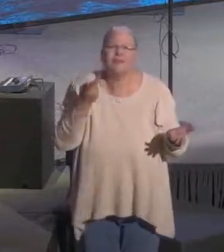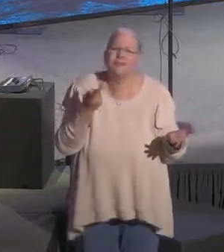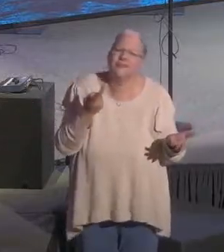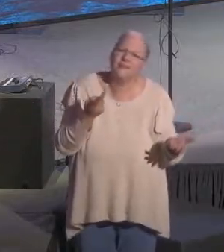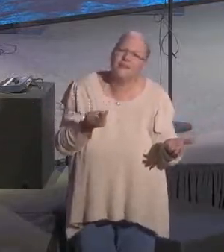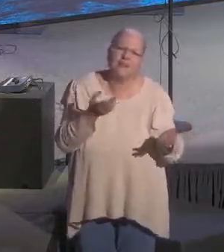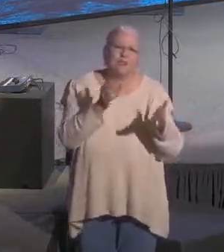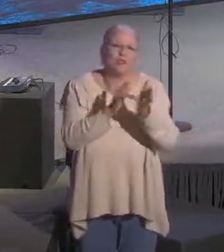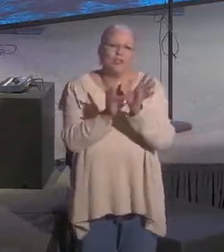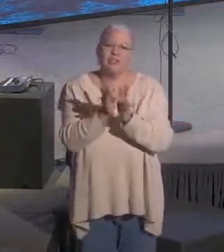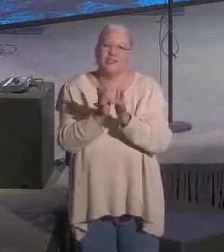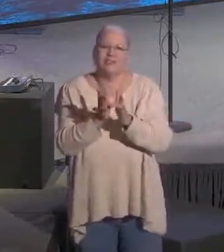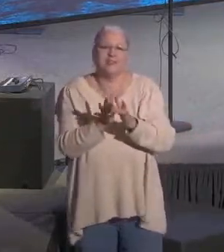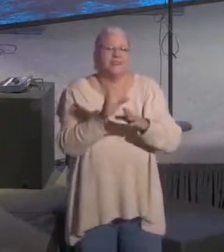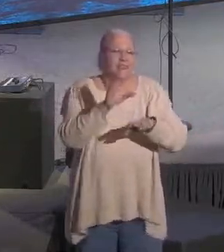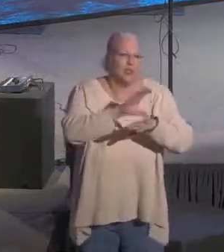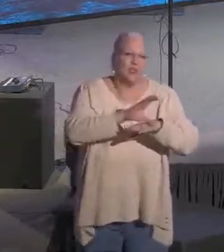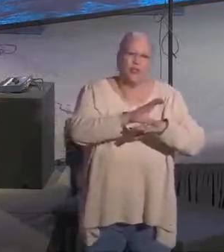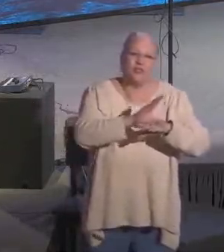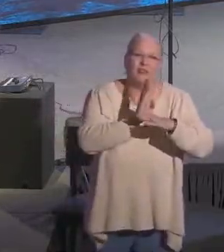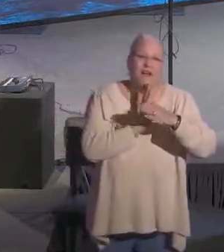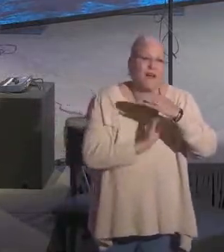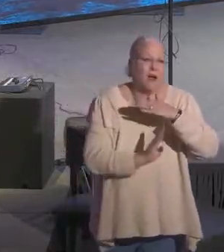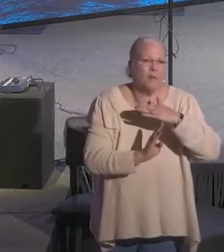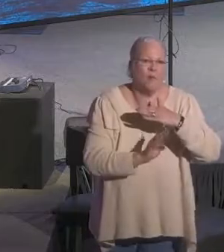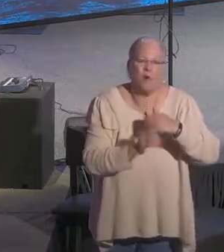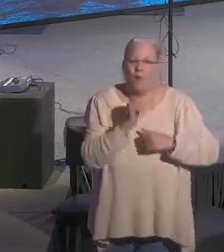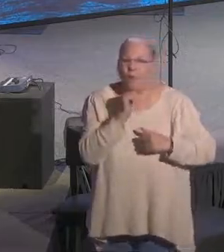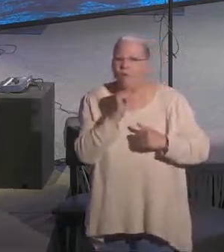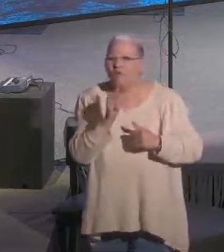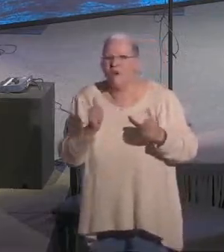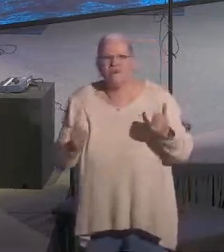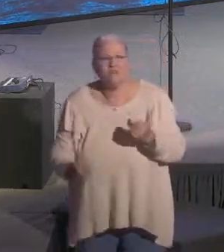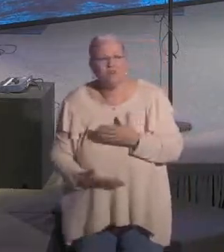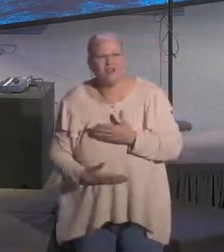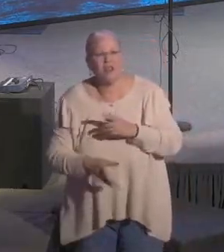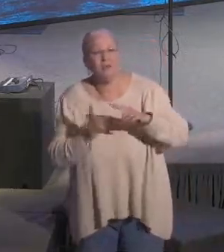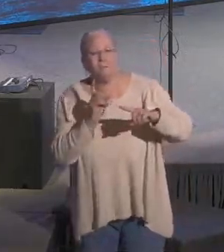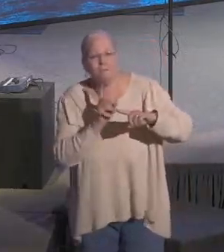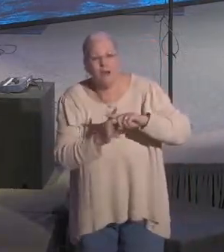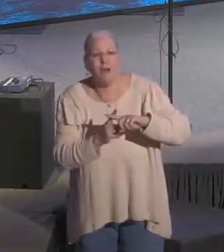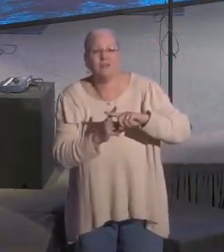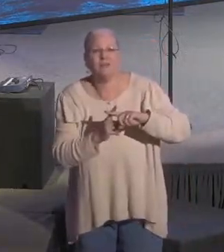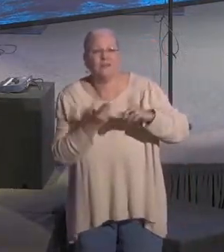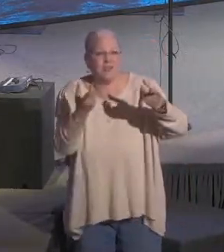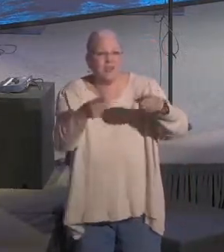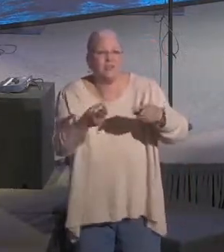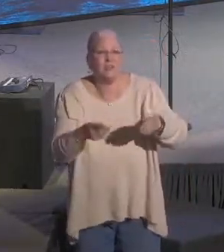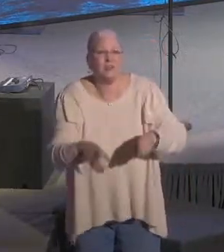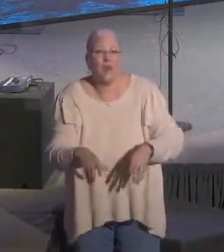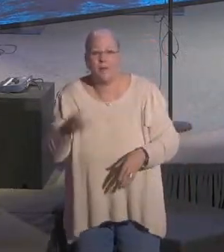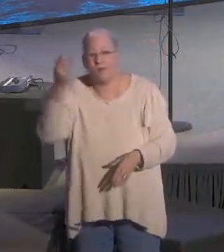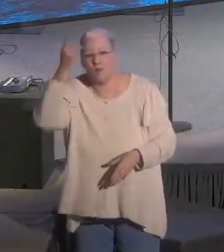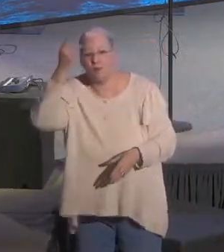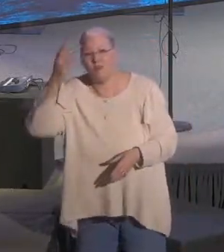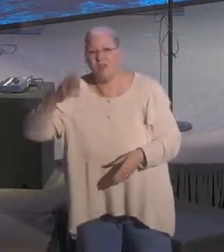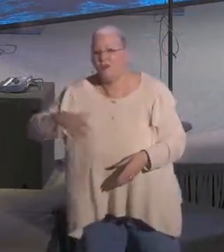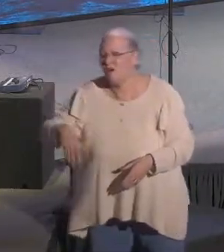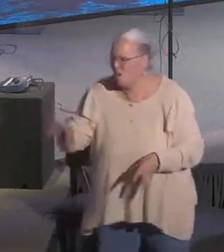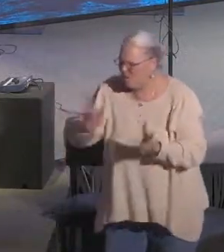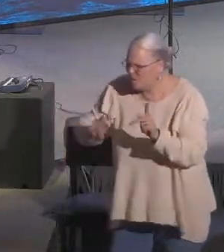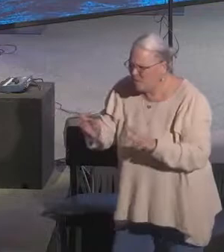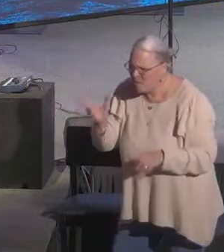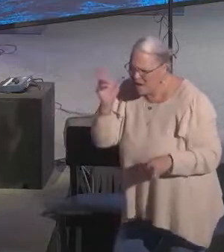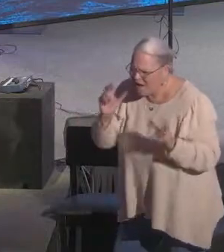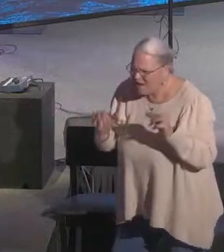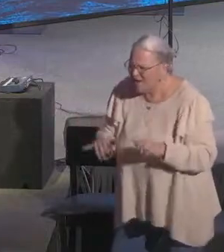Humility. Humility. Fearlessness. And a positivity. And here's what happens in verse 37. When